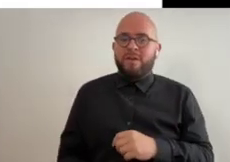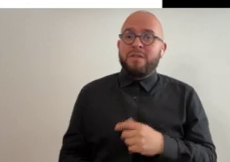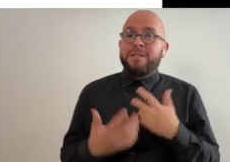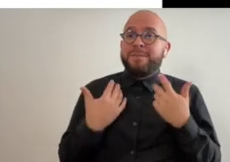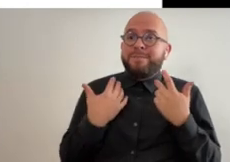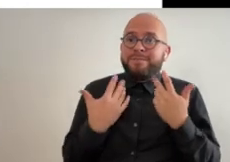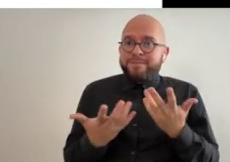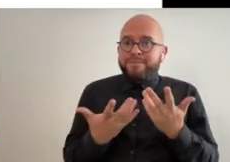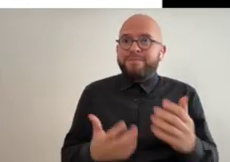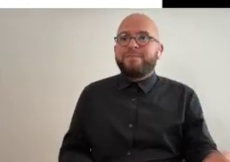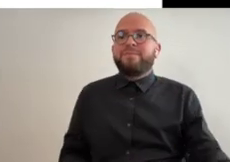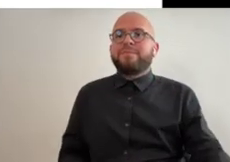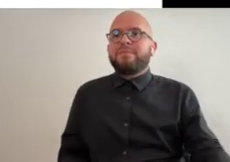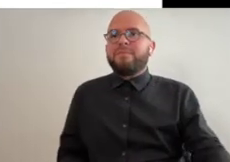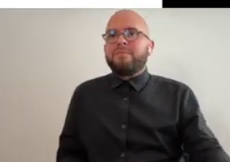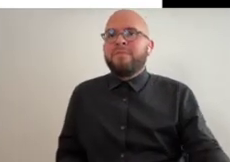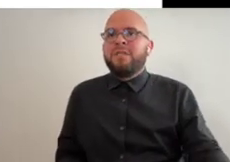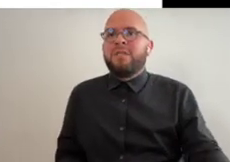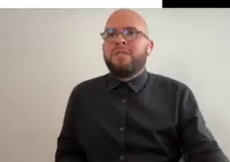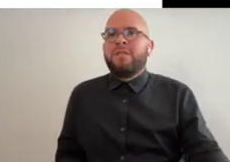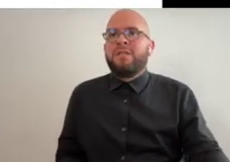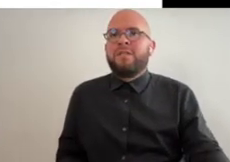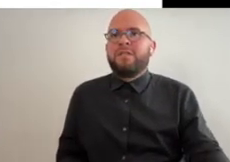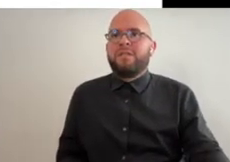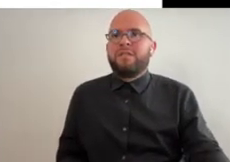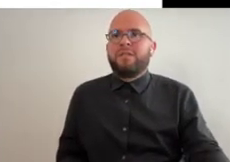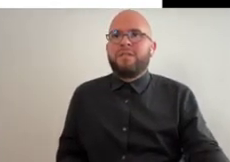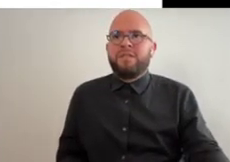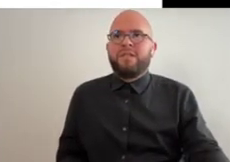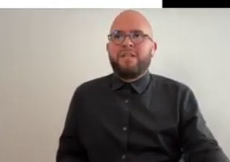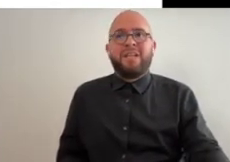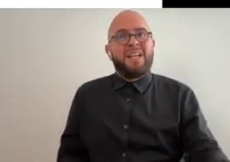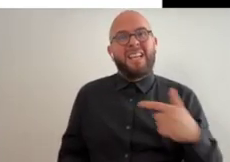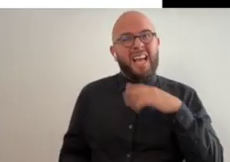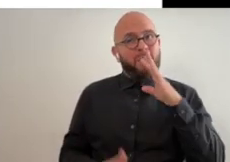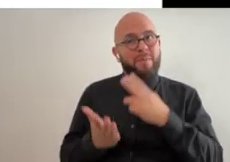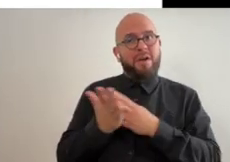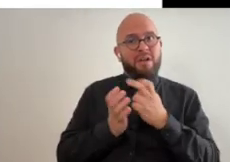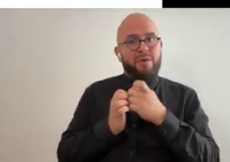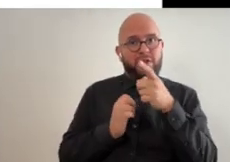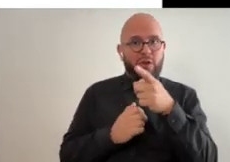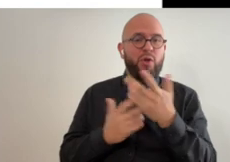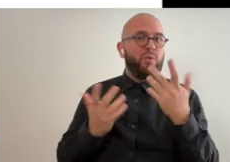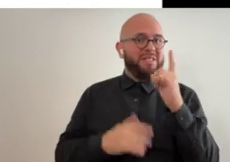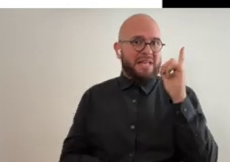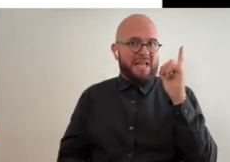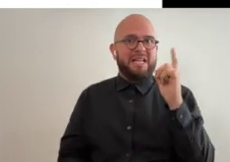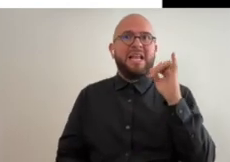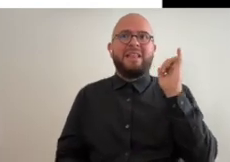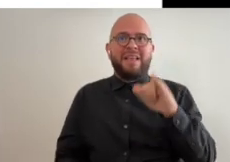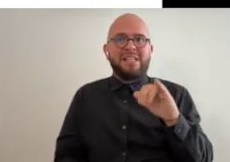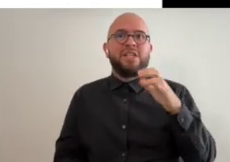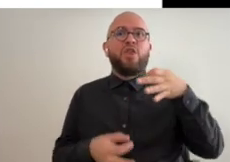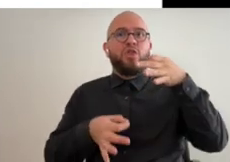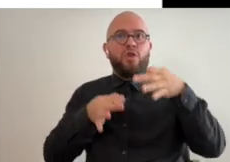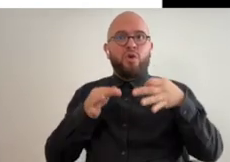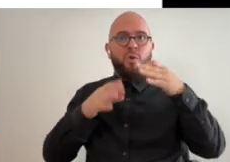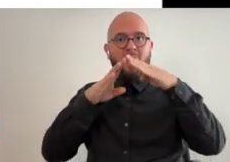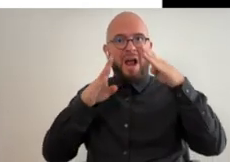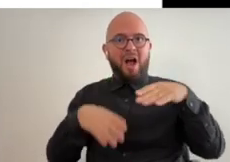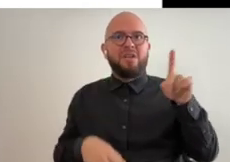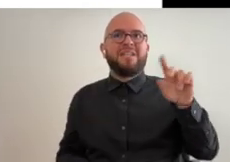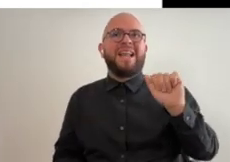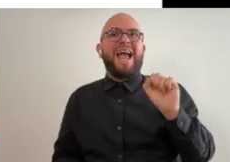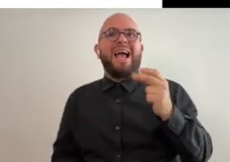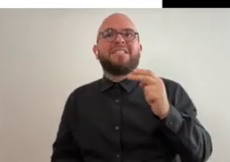this so um i'm i'm gonna be very transparent about what